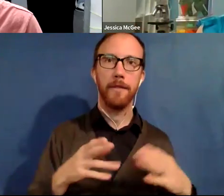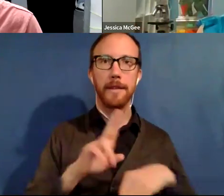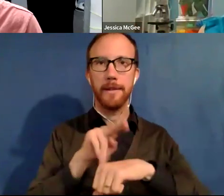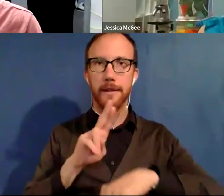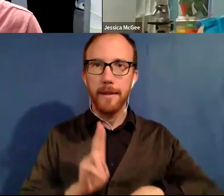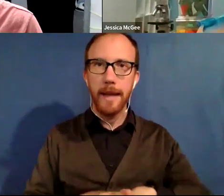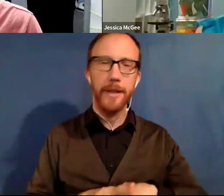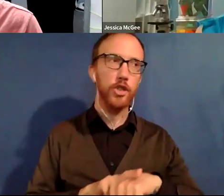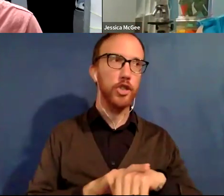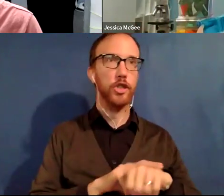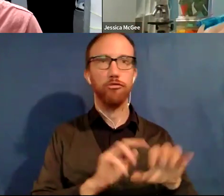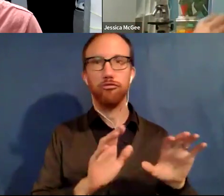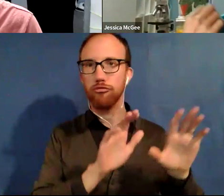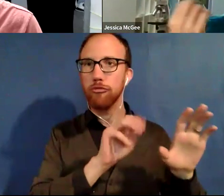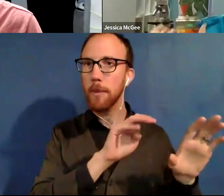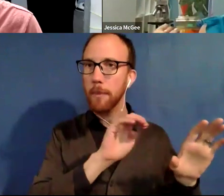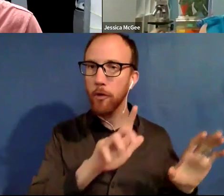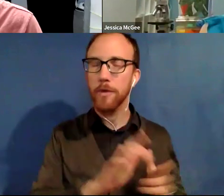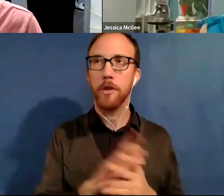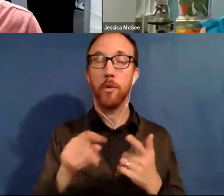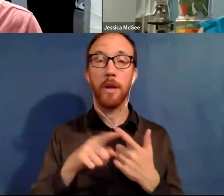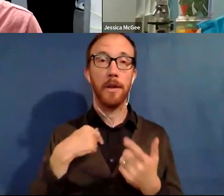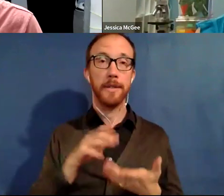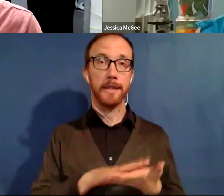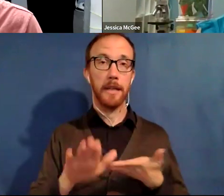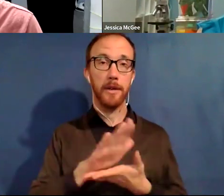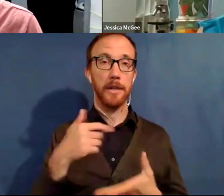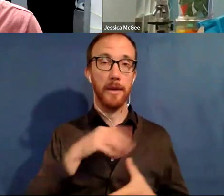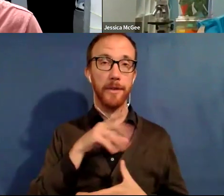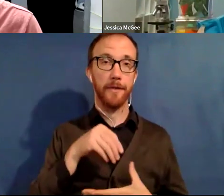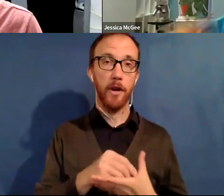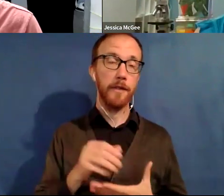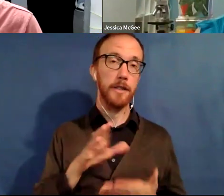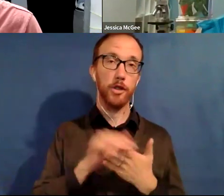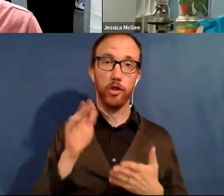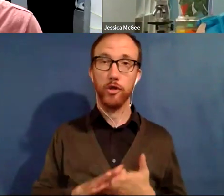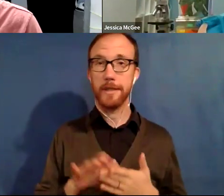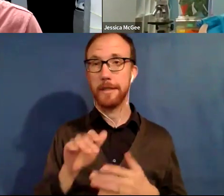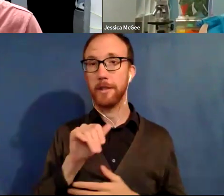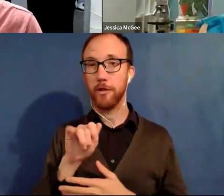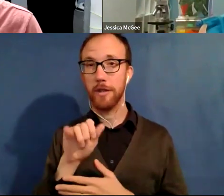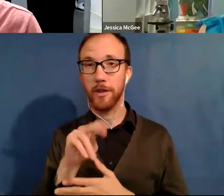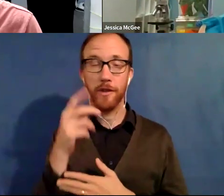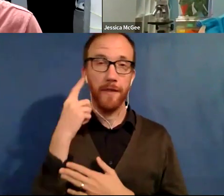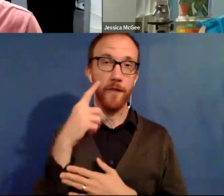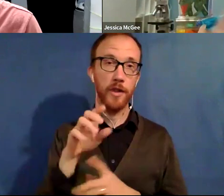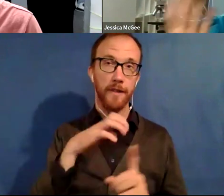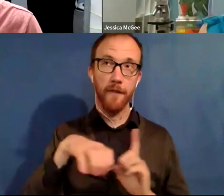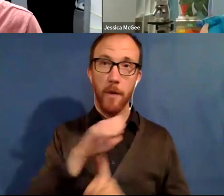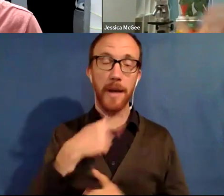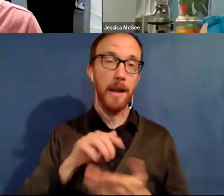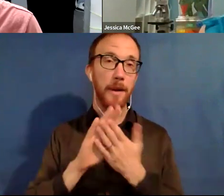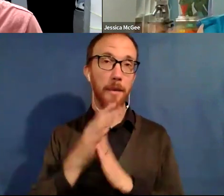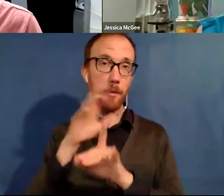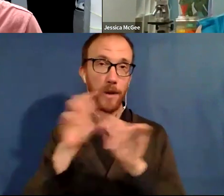murals. When I was in college, I was in the student association for the environment. I was the president of the student association for the environment. So